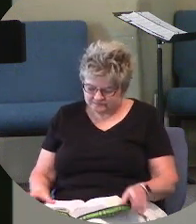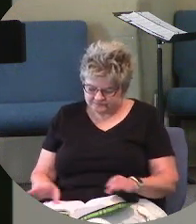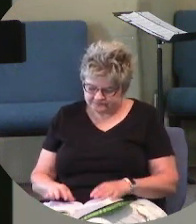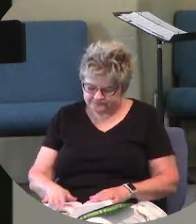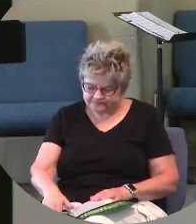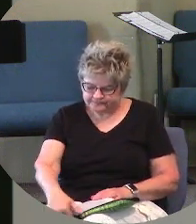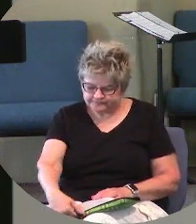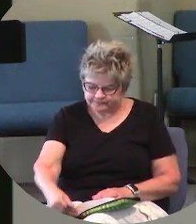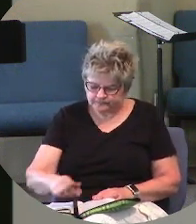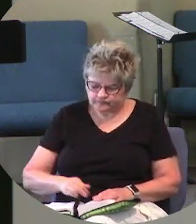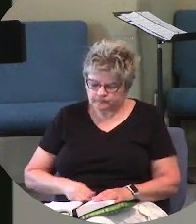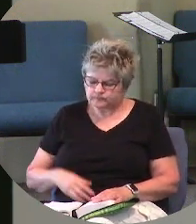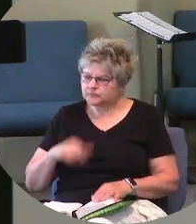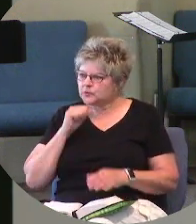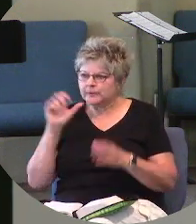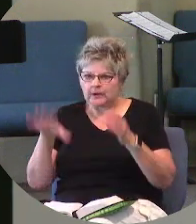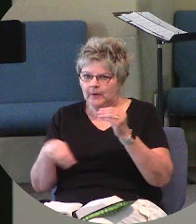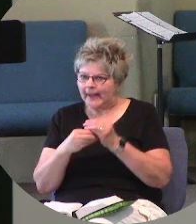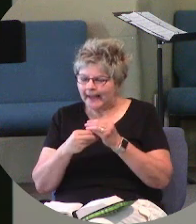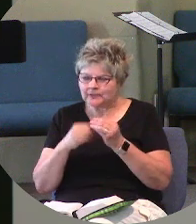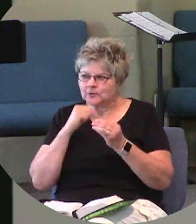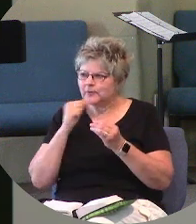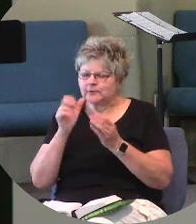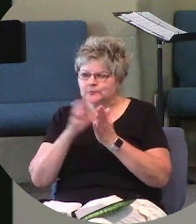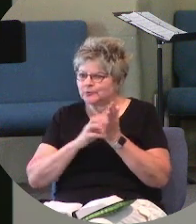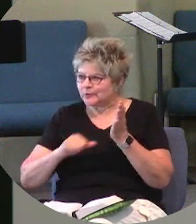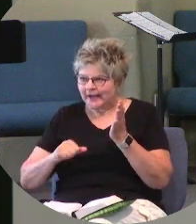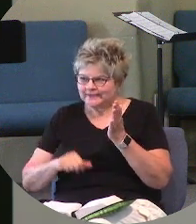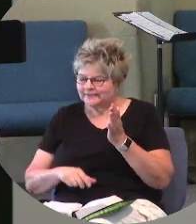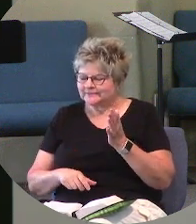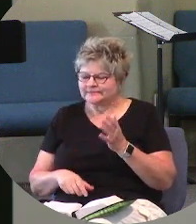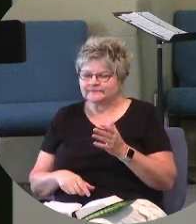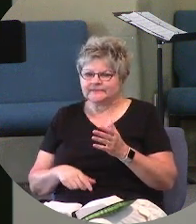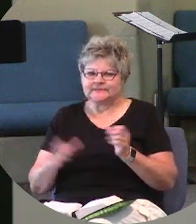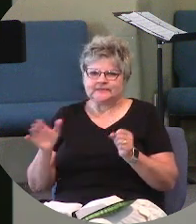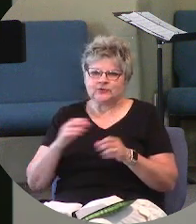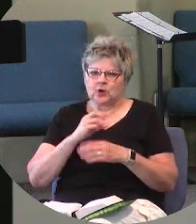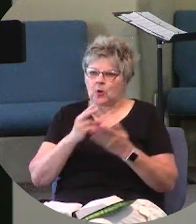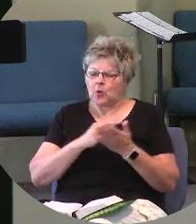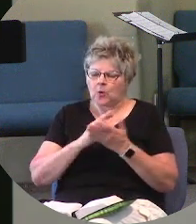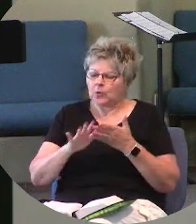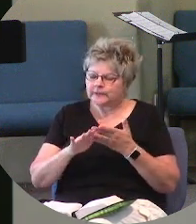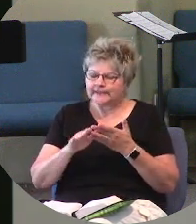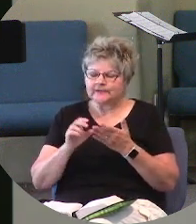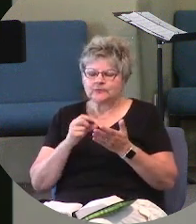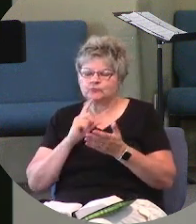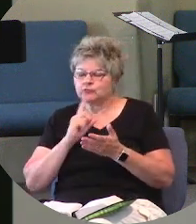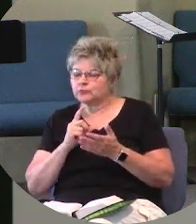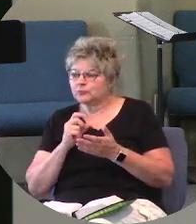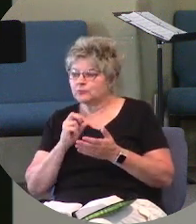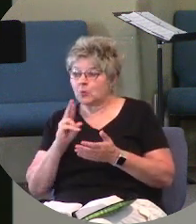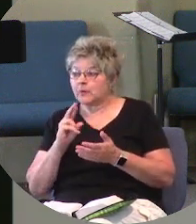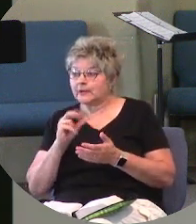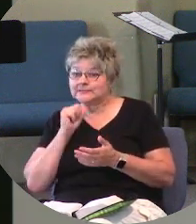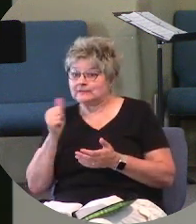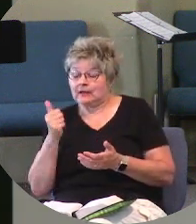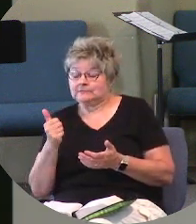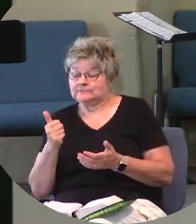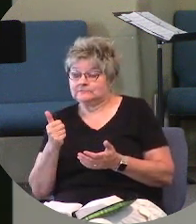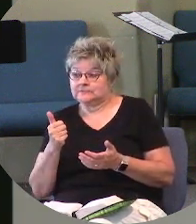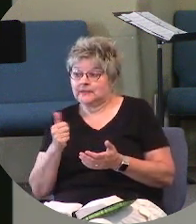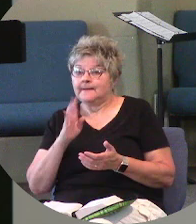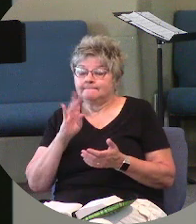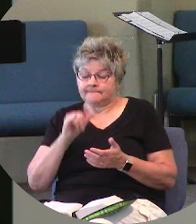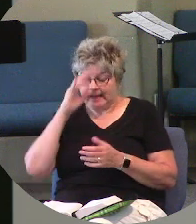We don't add anything to it. We don't subtract it. It's either holy, it's either true or it's not. By